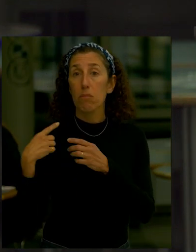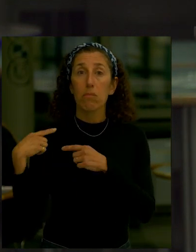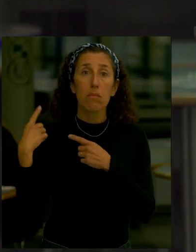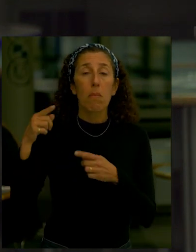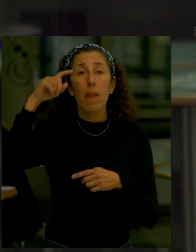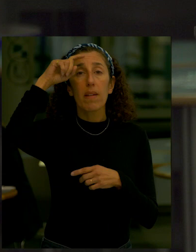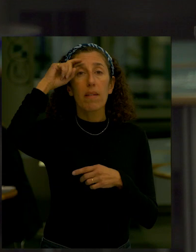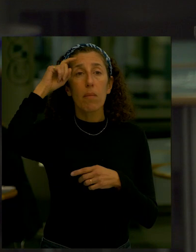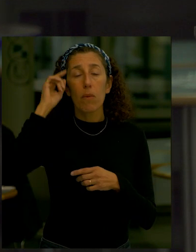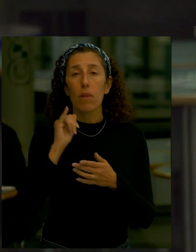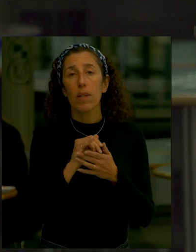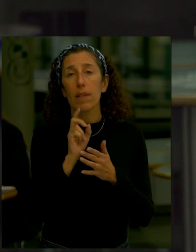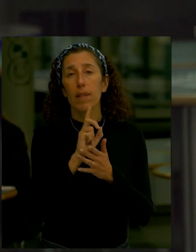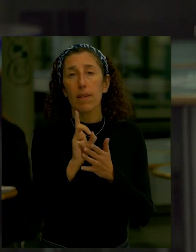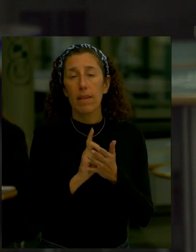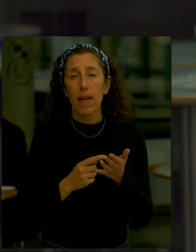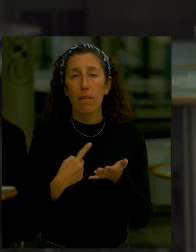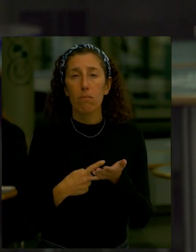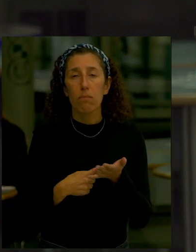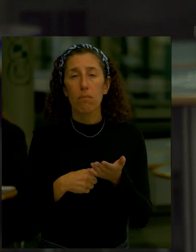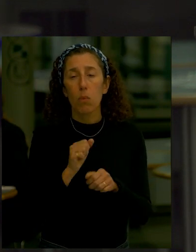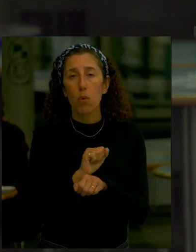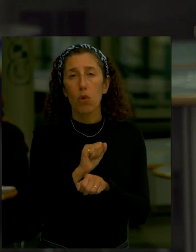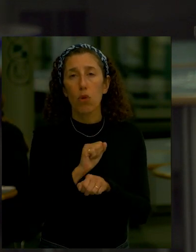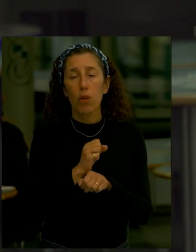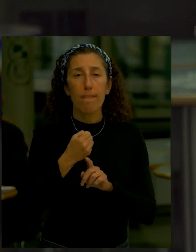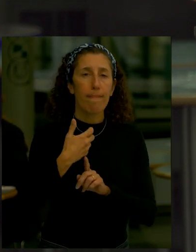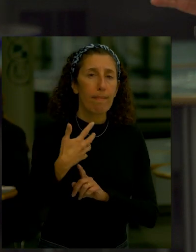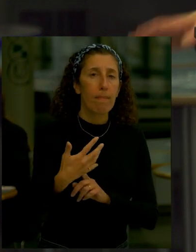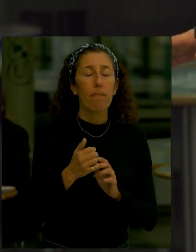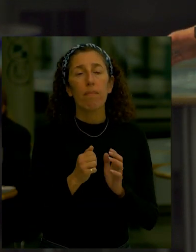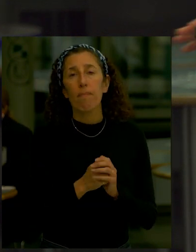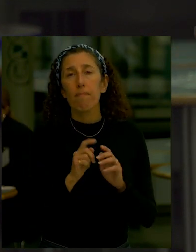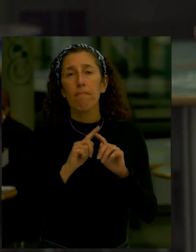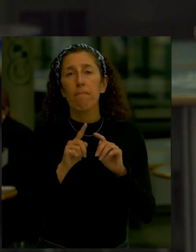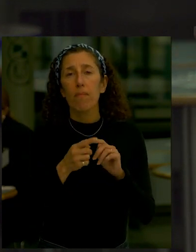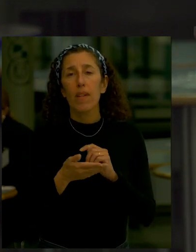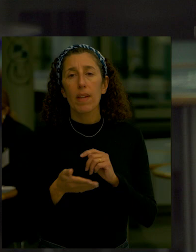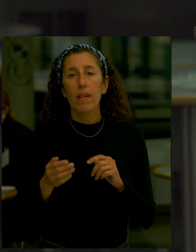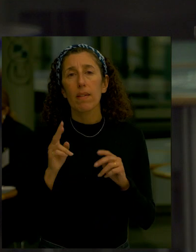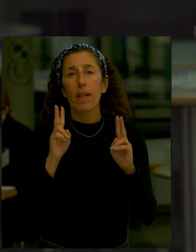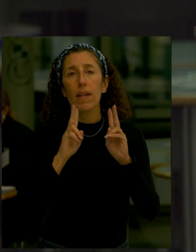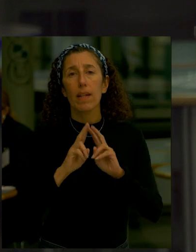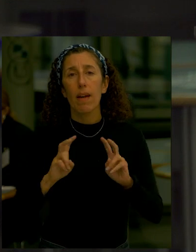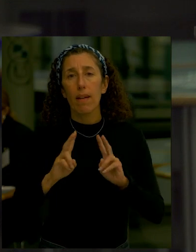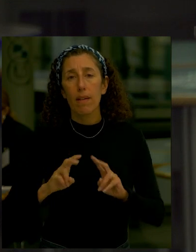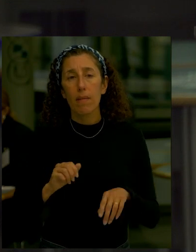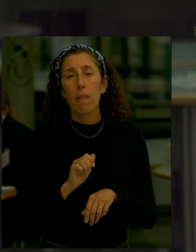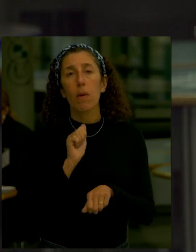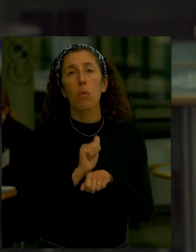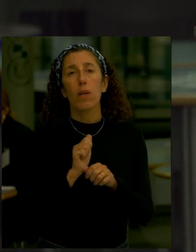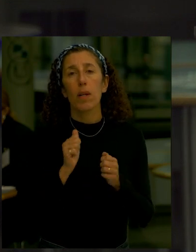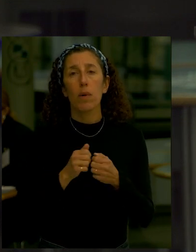design even further they've been doing an analysis they've been working with stakeholders and of